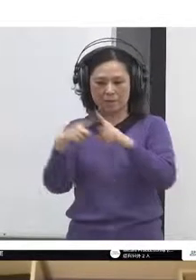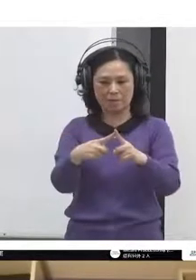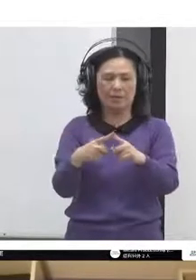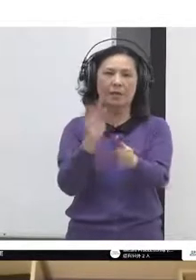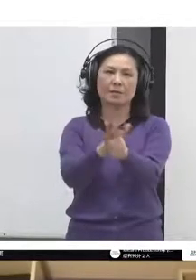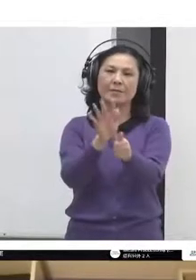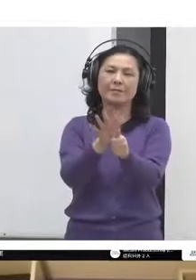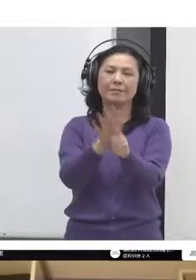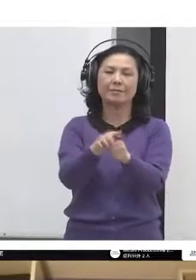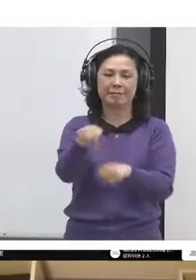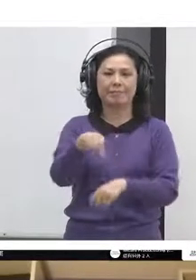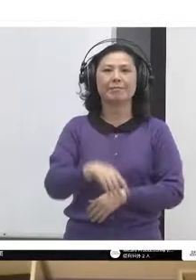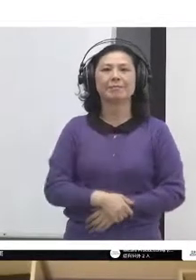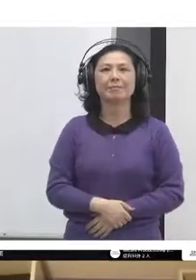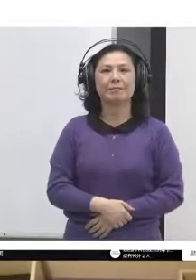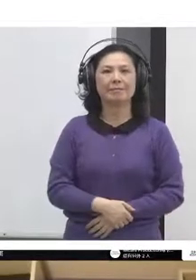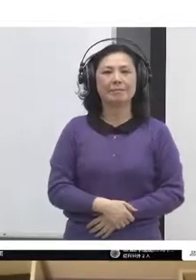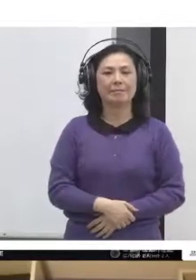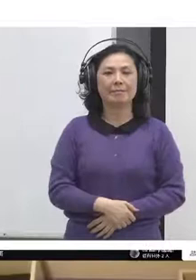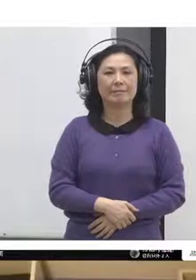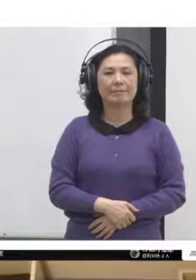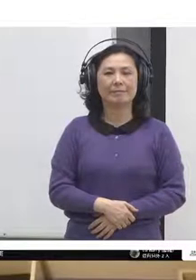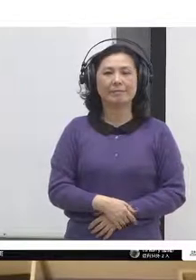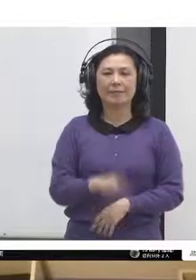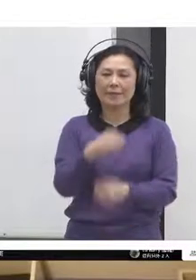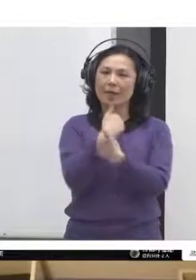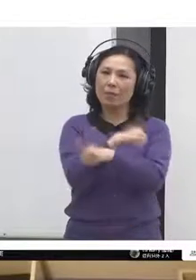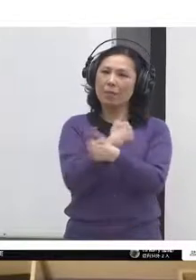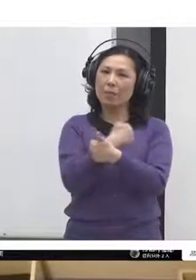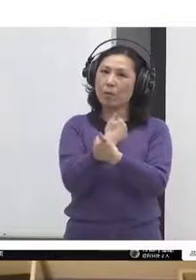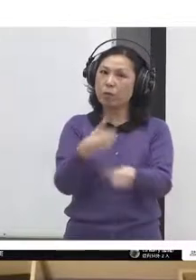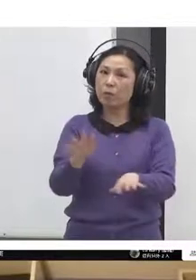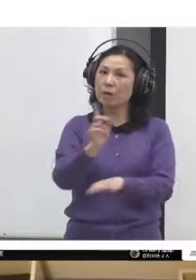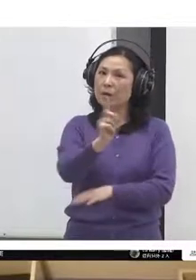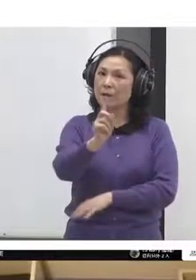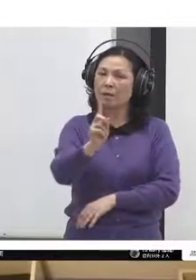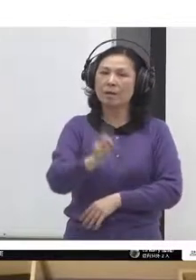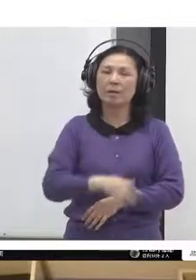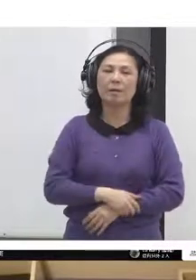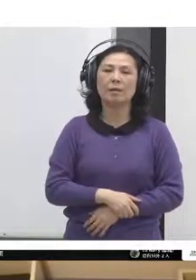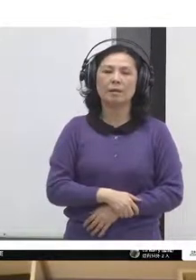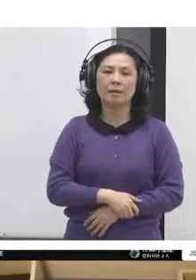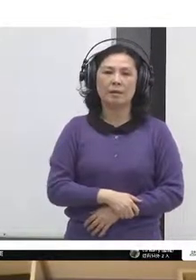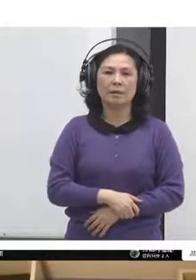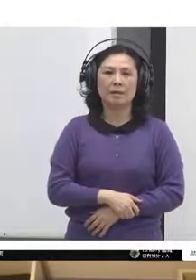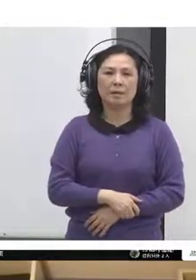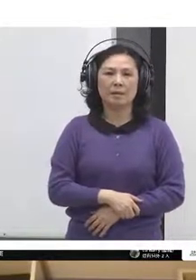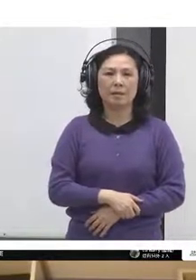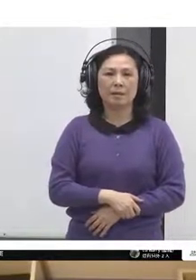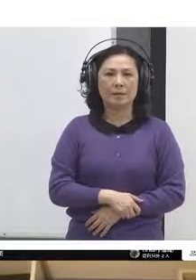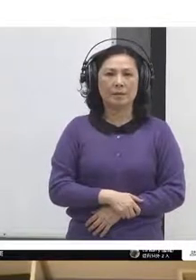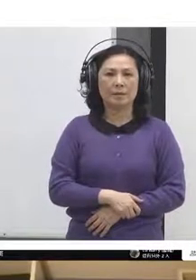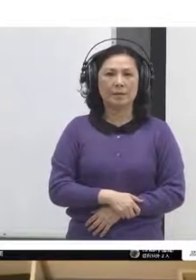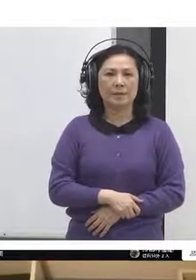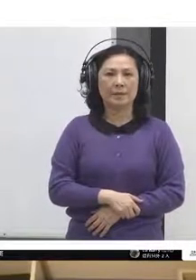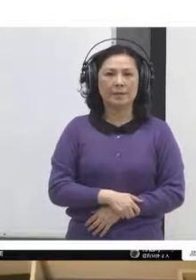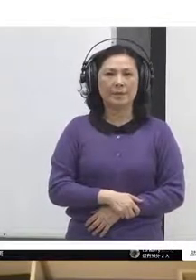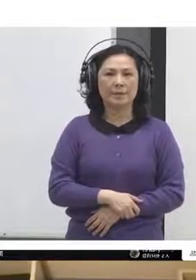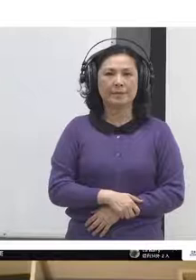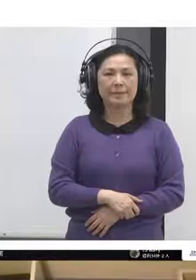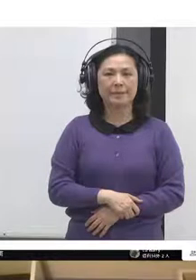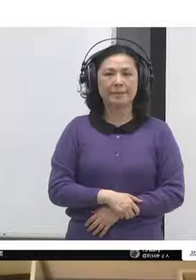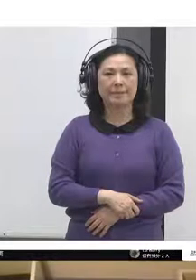is, in our experience, is one of the fundamental steps which takes the largest amount of time because